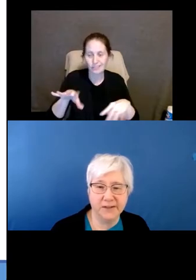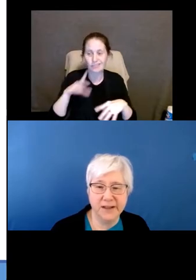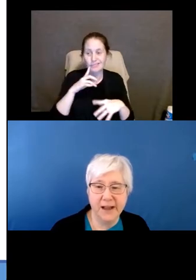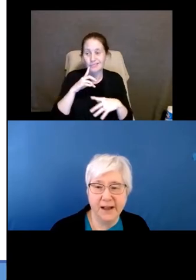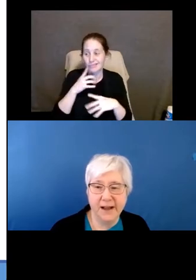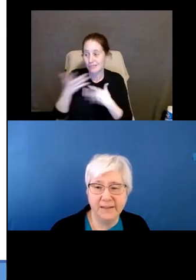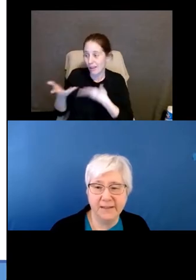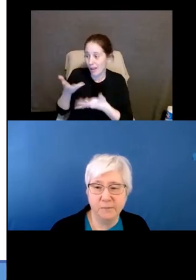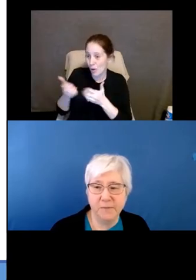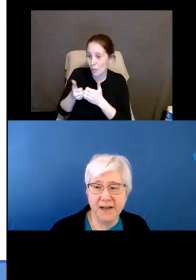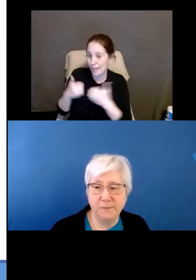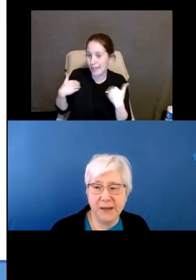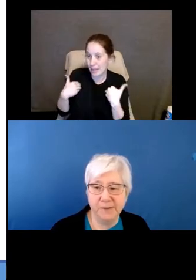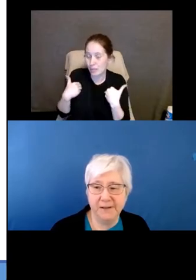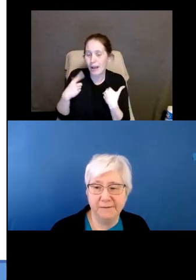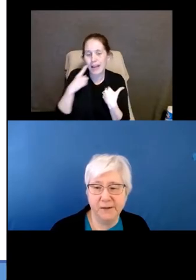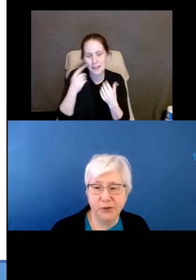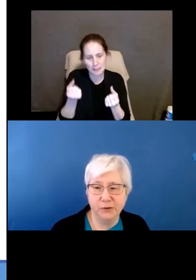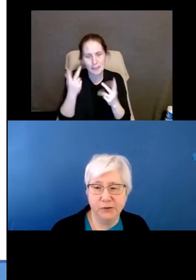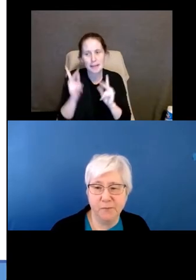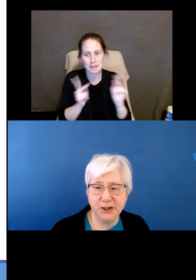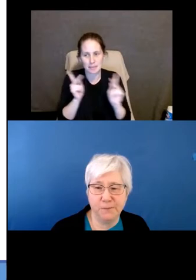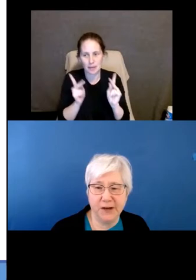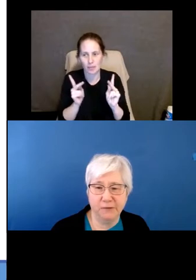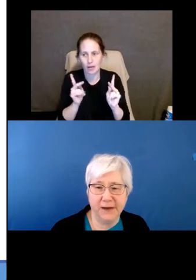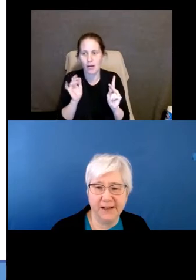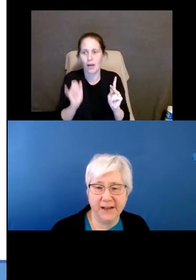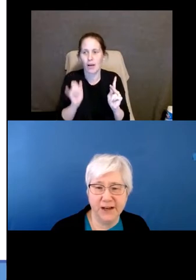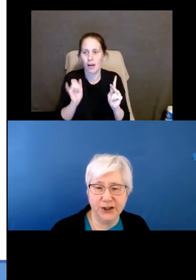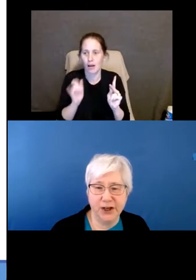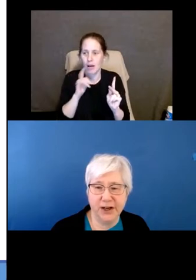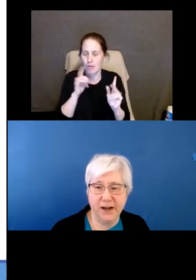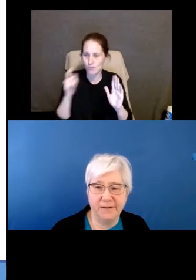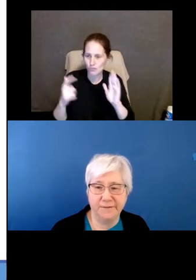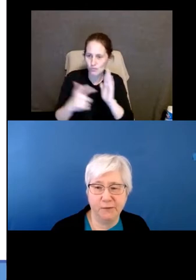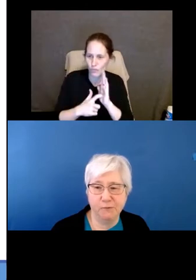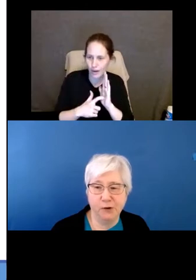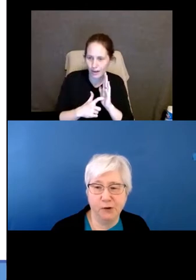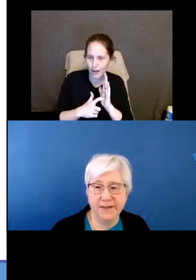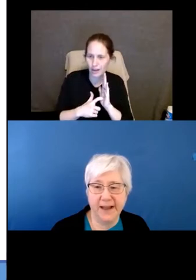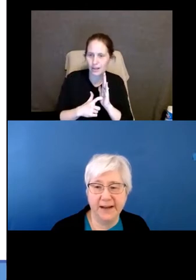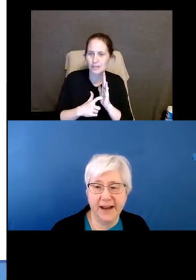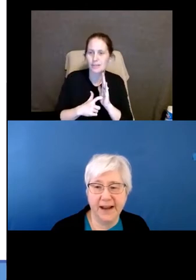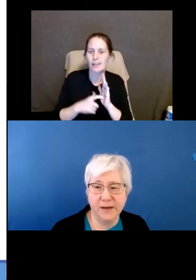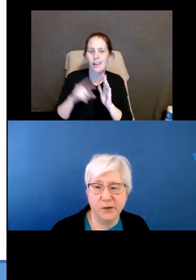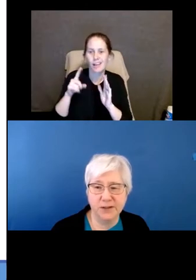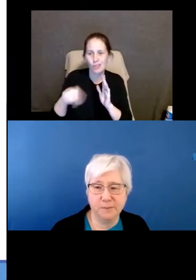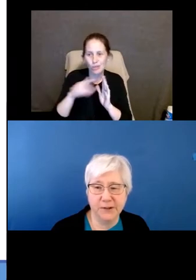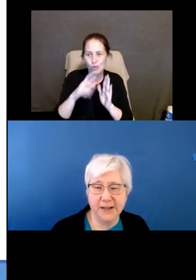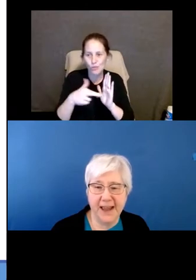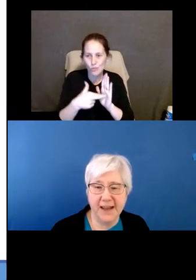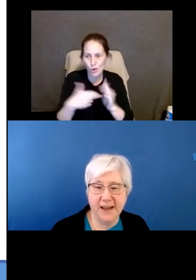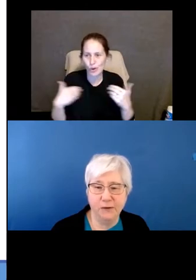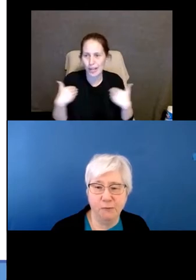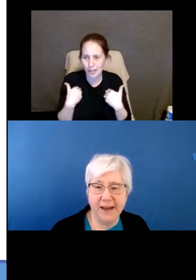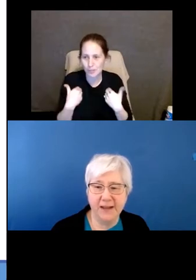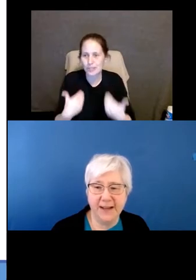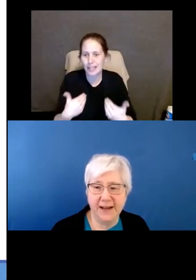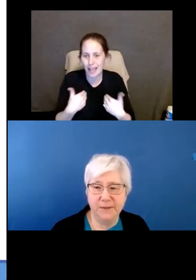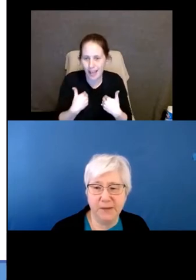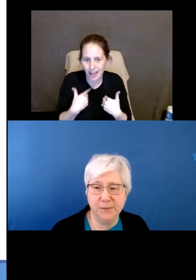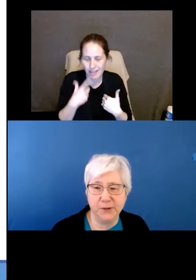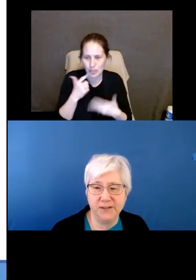animals. I think many people have come to a much better recognition of the role that animals play in